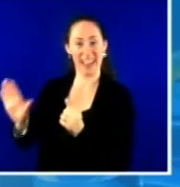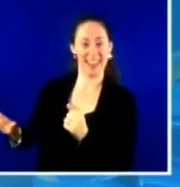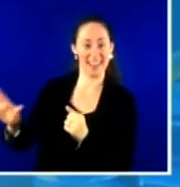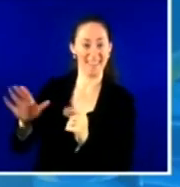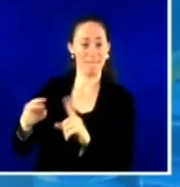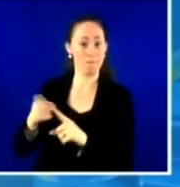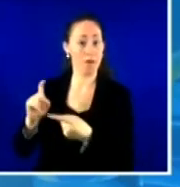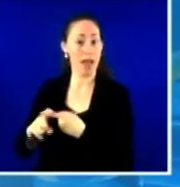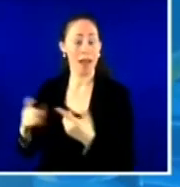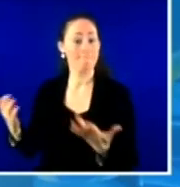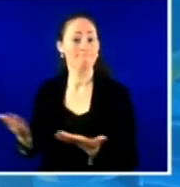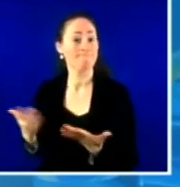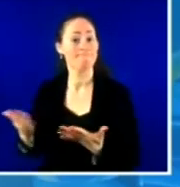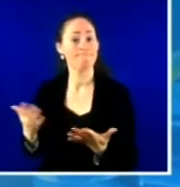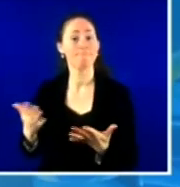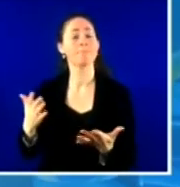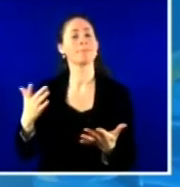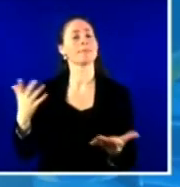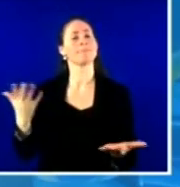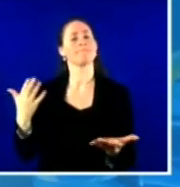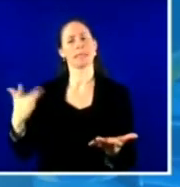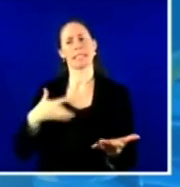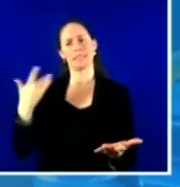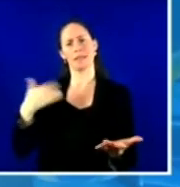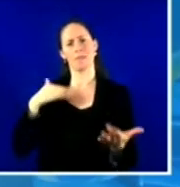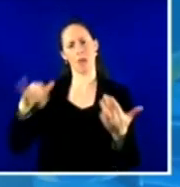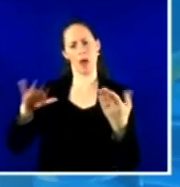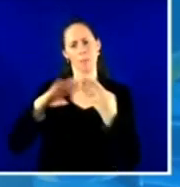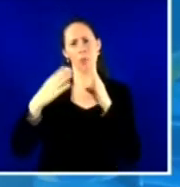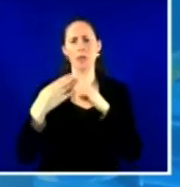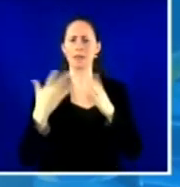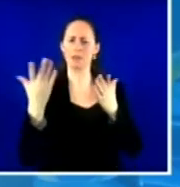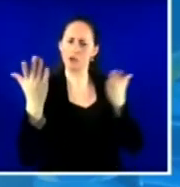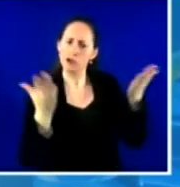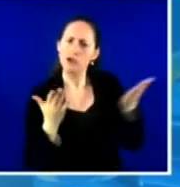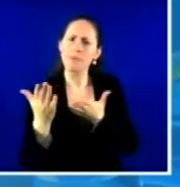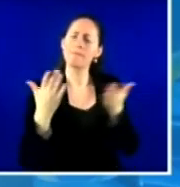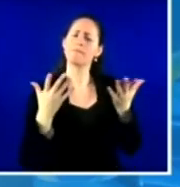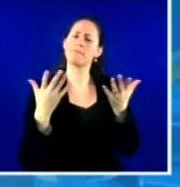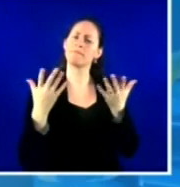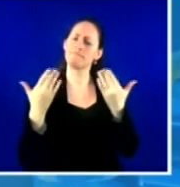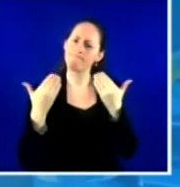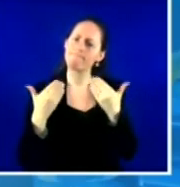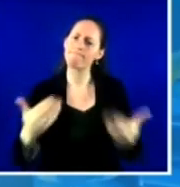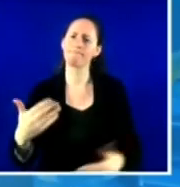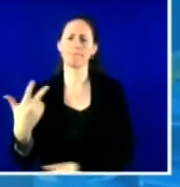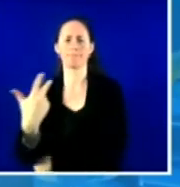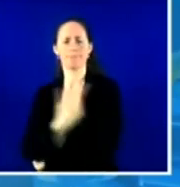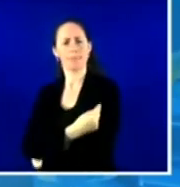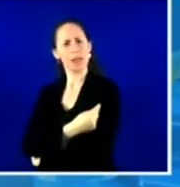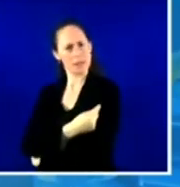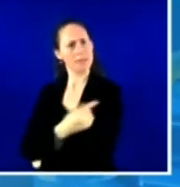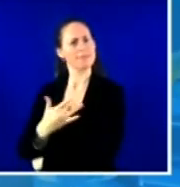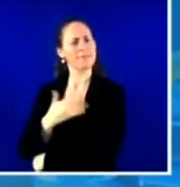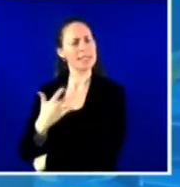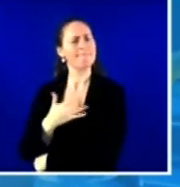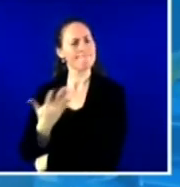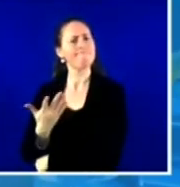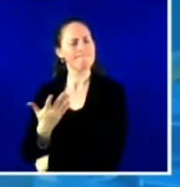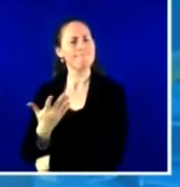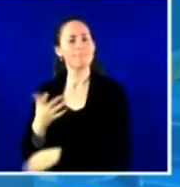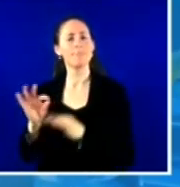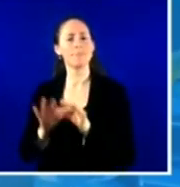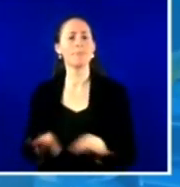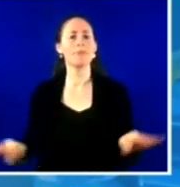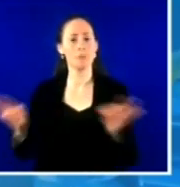community obligation and service in getting the vaccine. I, I think our young people, um, know that, that when they get vaccinated, they're helping to